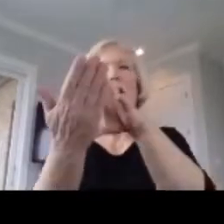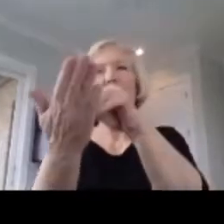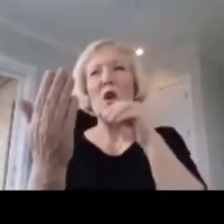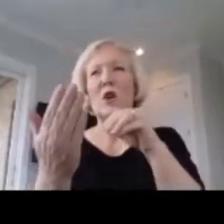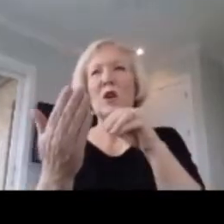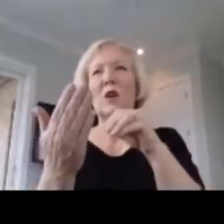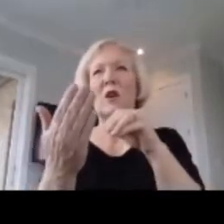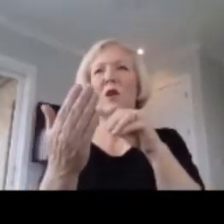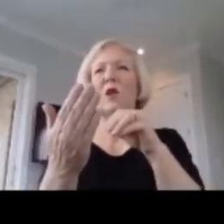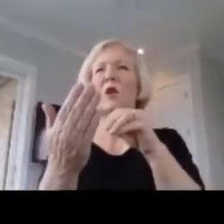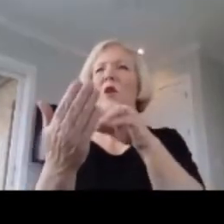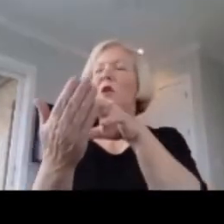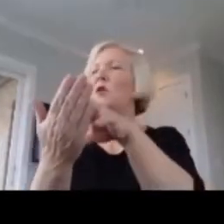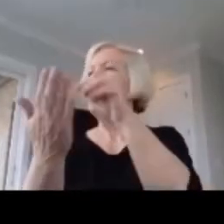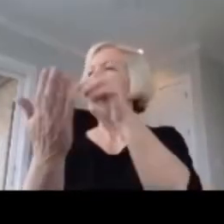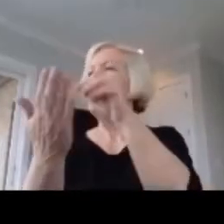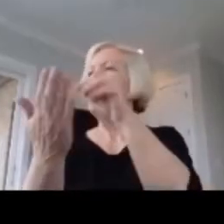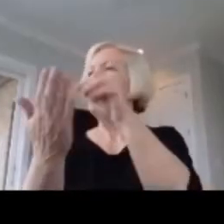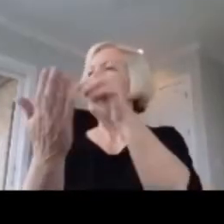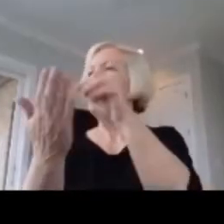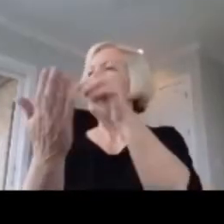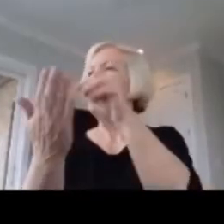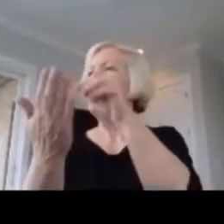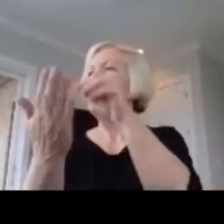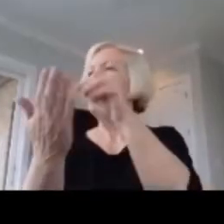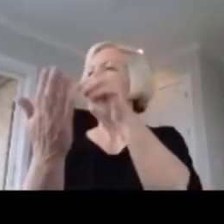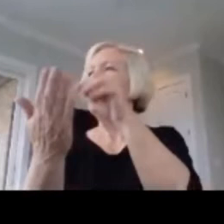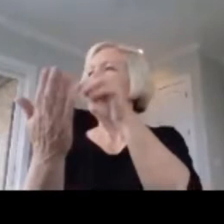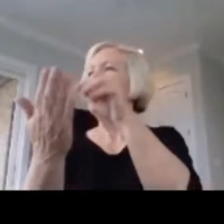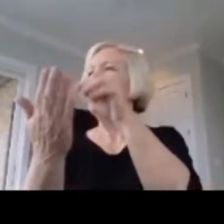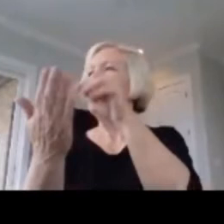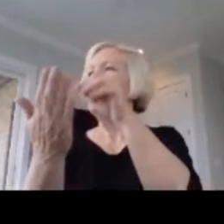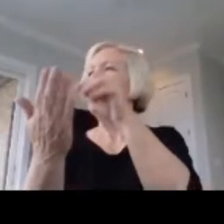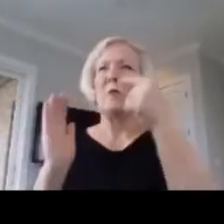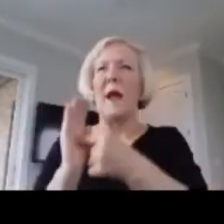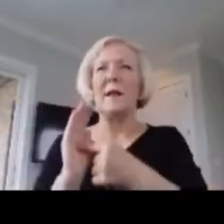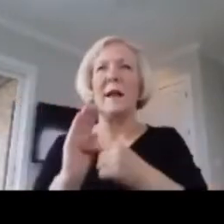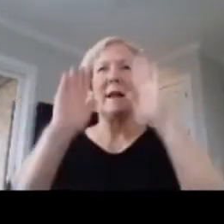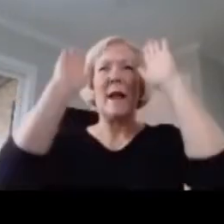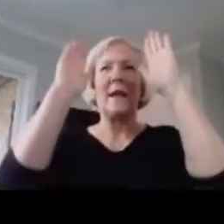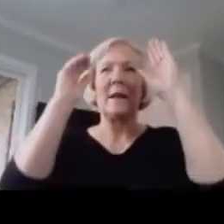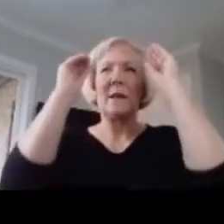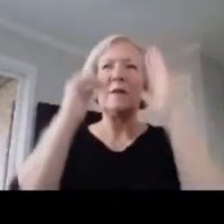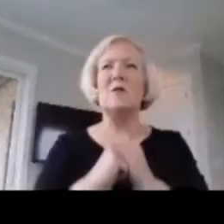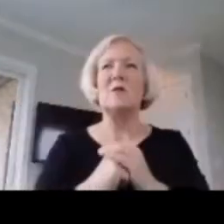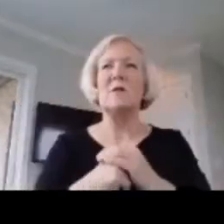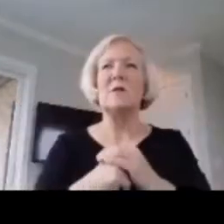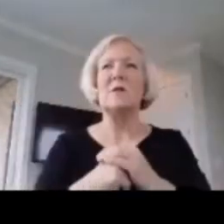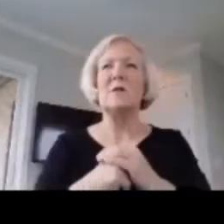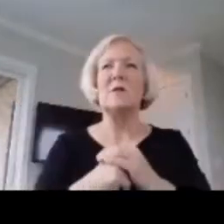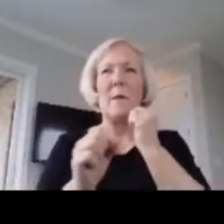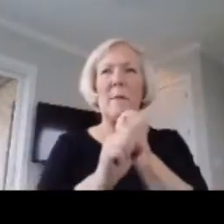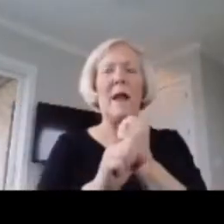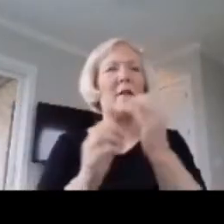relationships and passion, I recognize that excellent teachers are made up of more than these tenets and